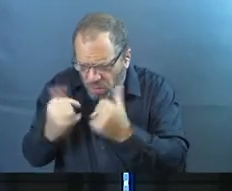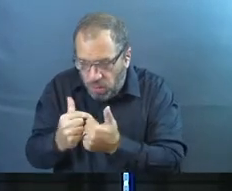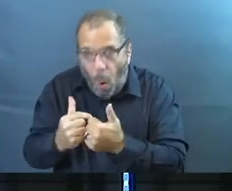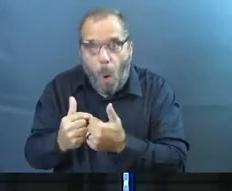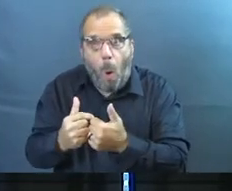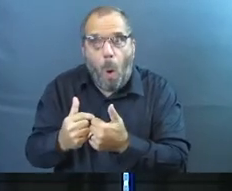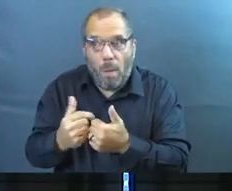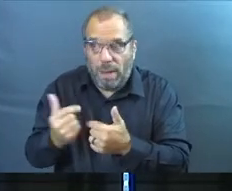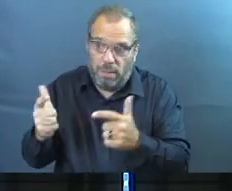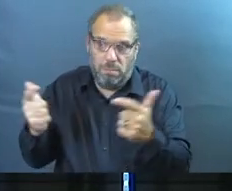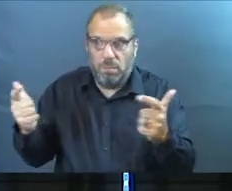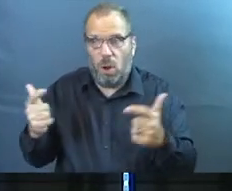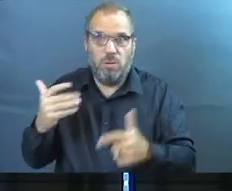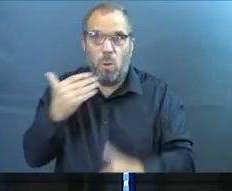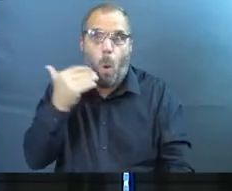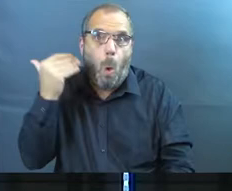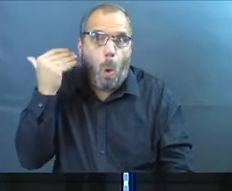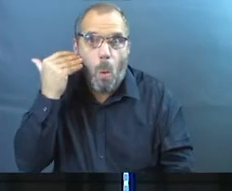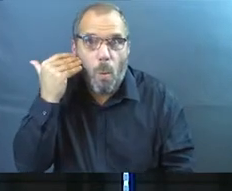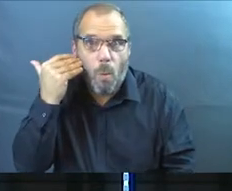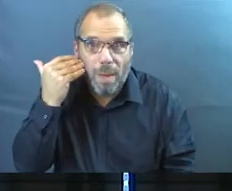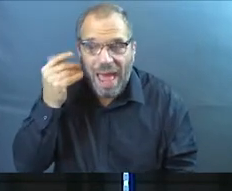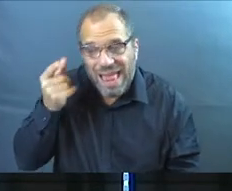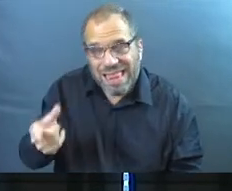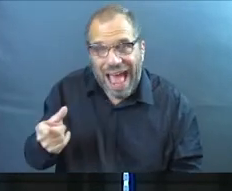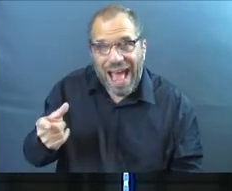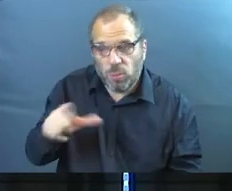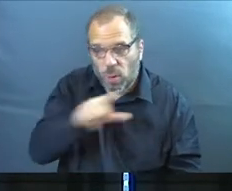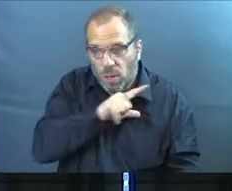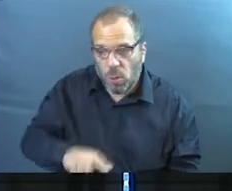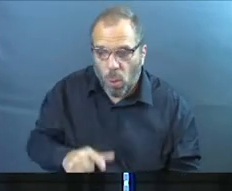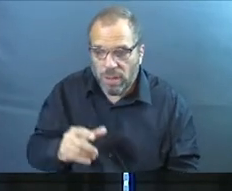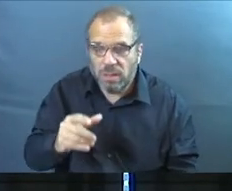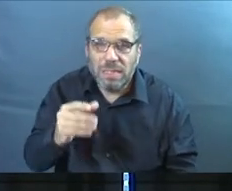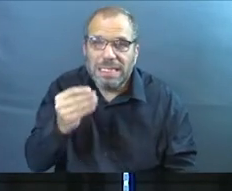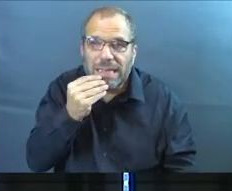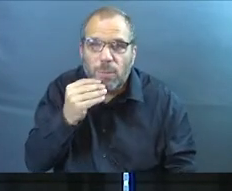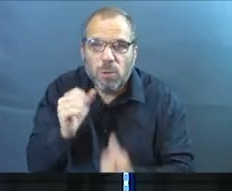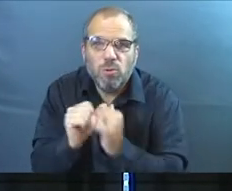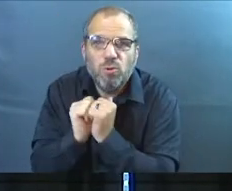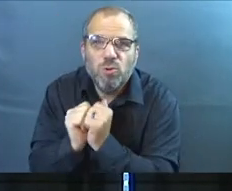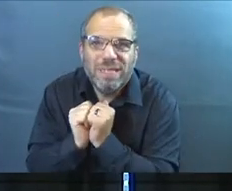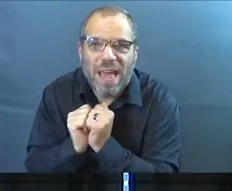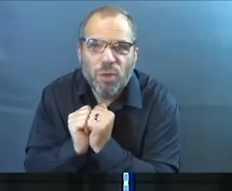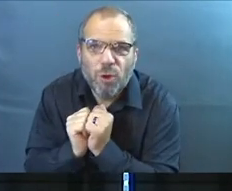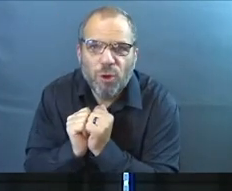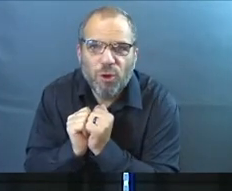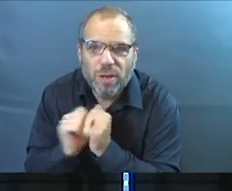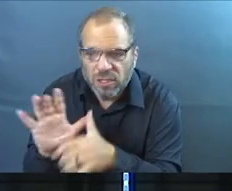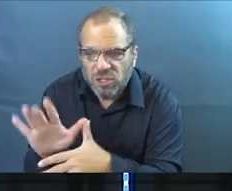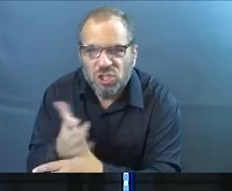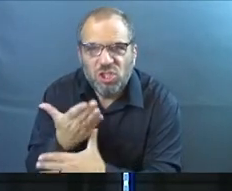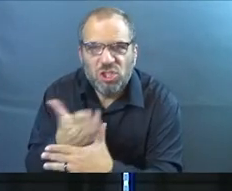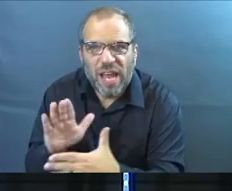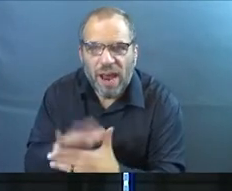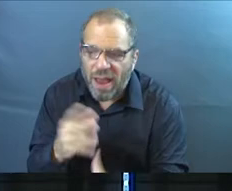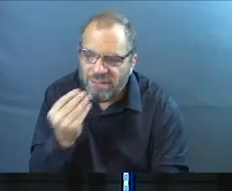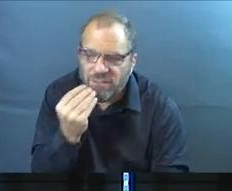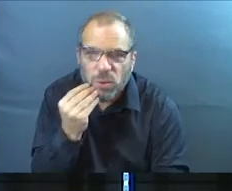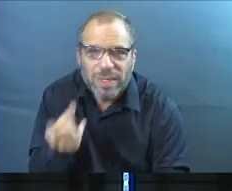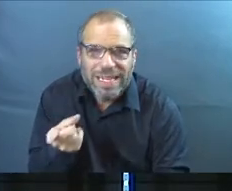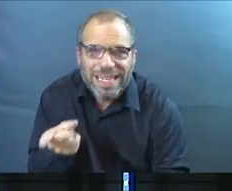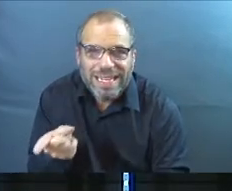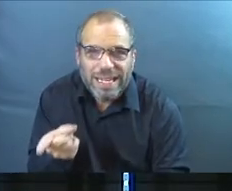wealthier person with a larger house. And that's where you're going to take the Lord's Supper together. And that's where you're going to share. And that's where you're going to have meals.